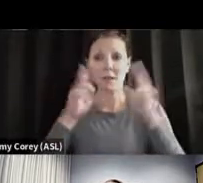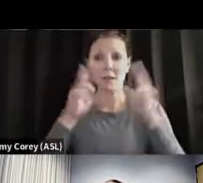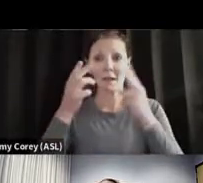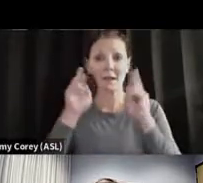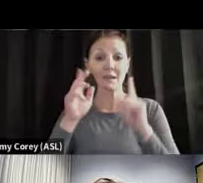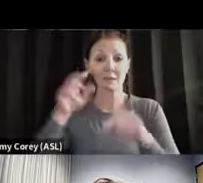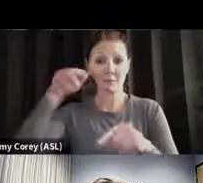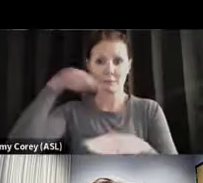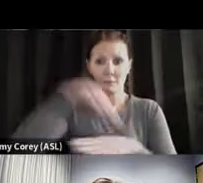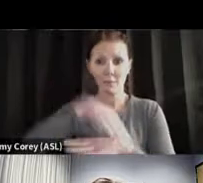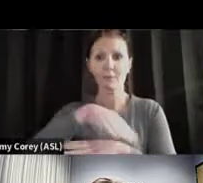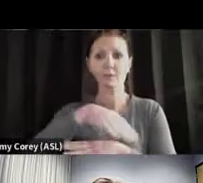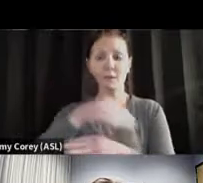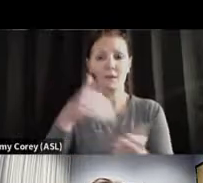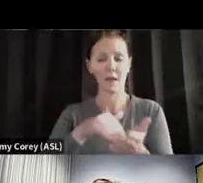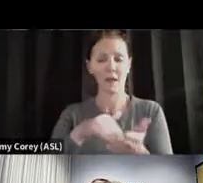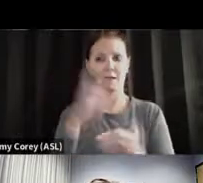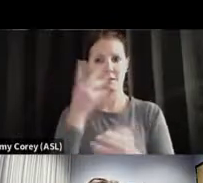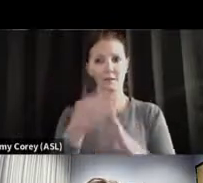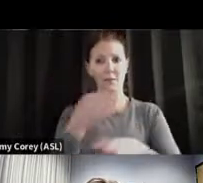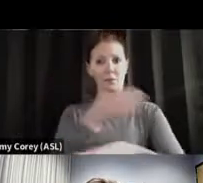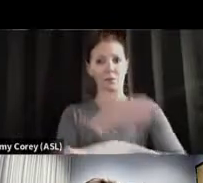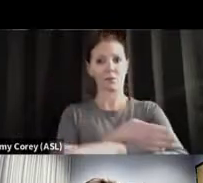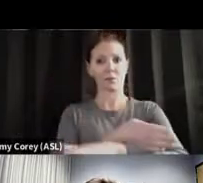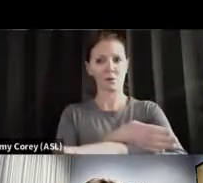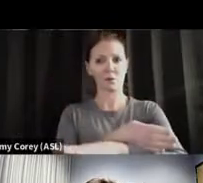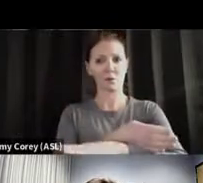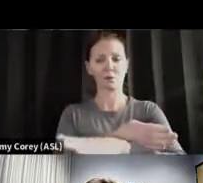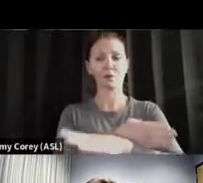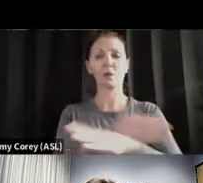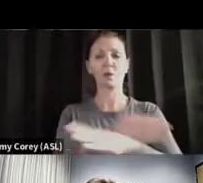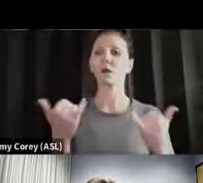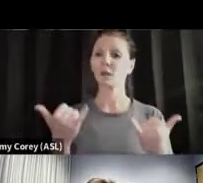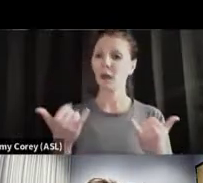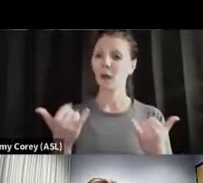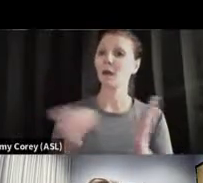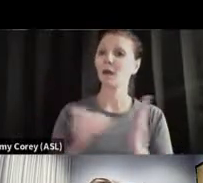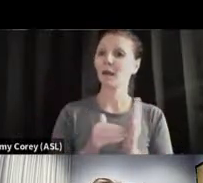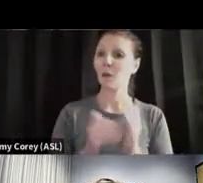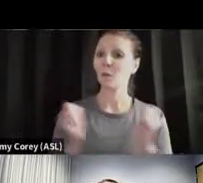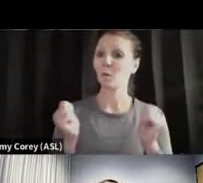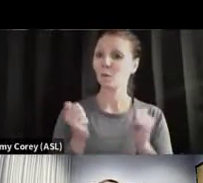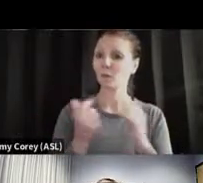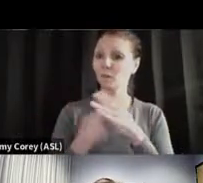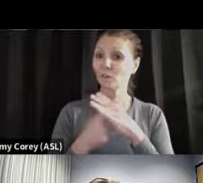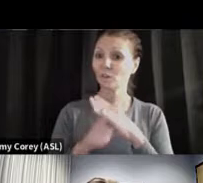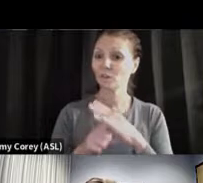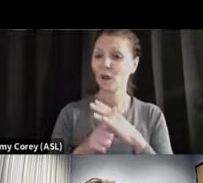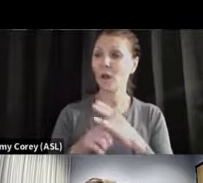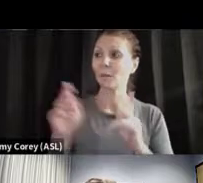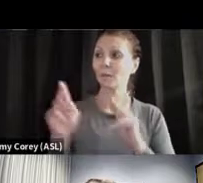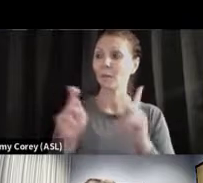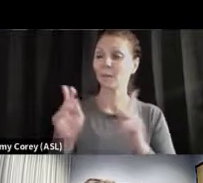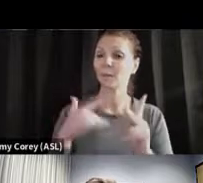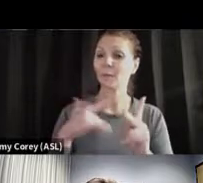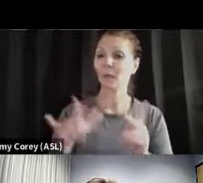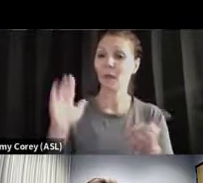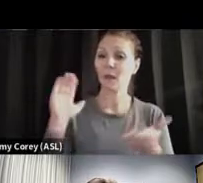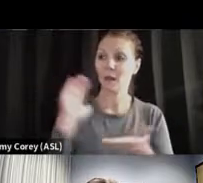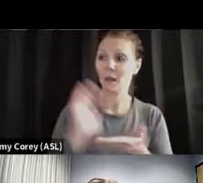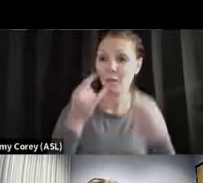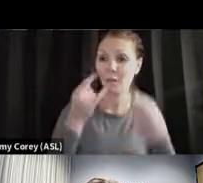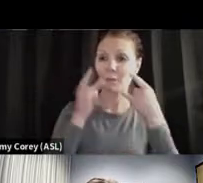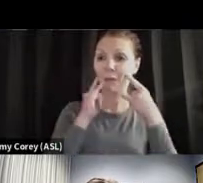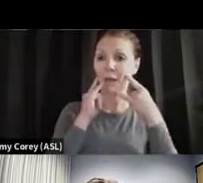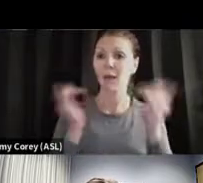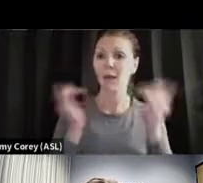shape. We're getting to be in good shape. But the winter comes in. The people are less masked, a little more gatherings. We